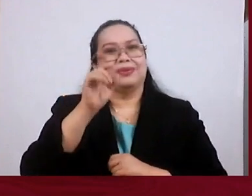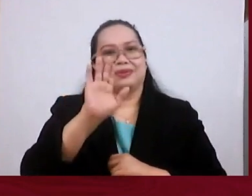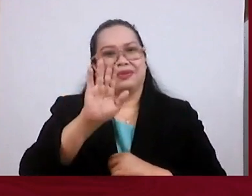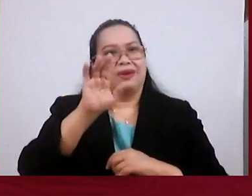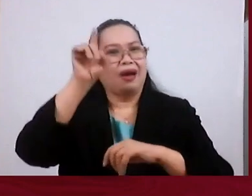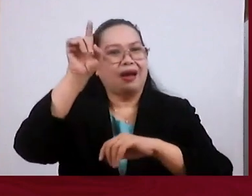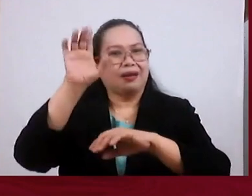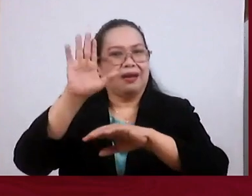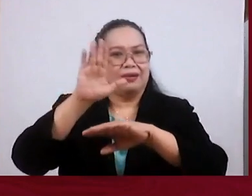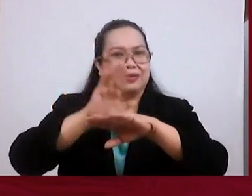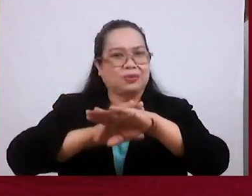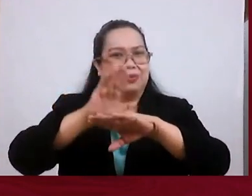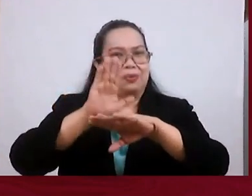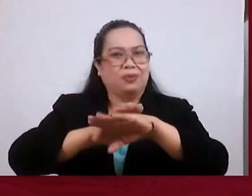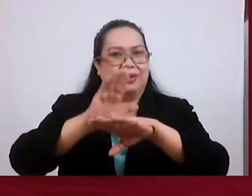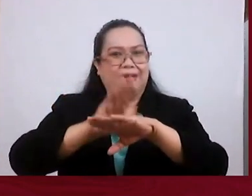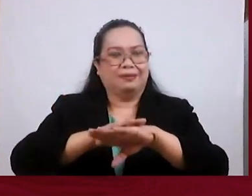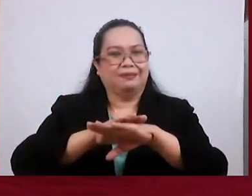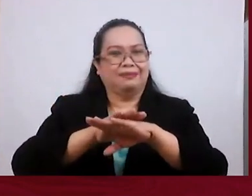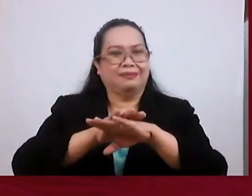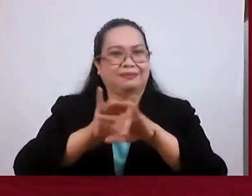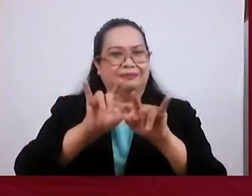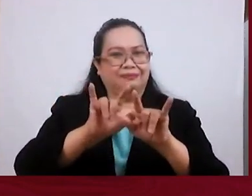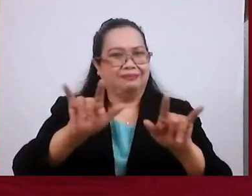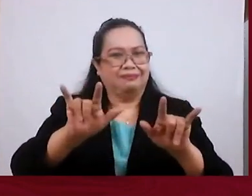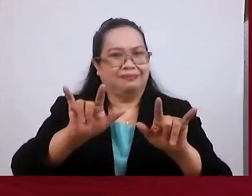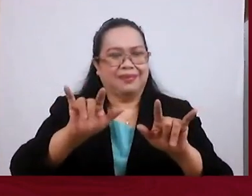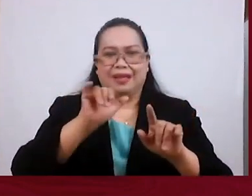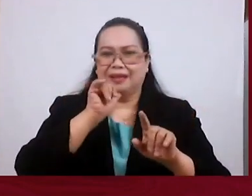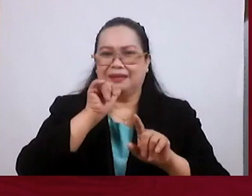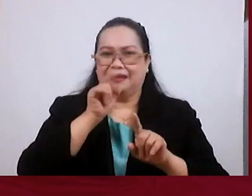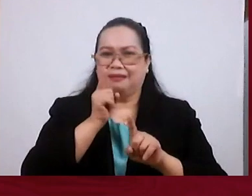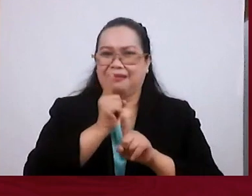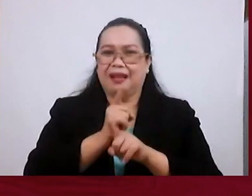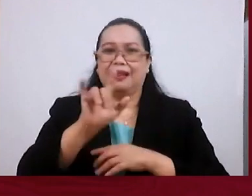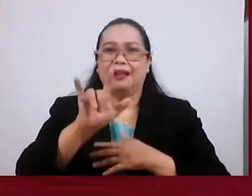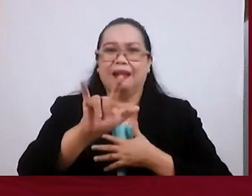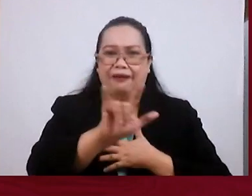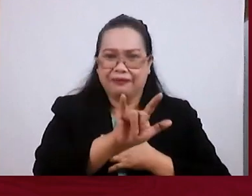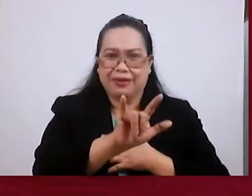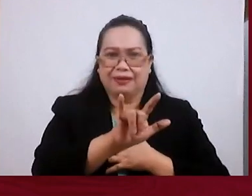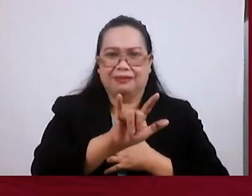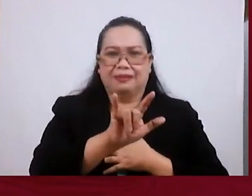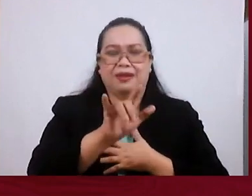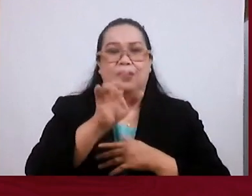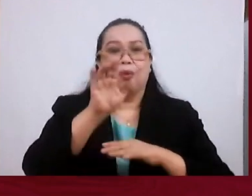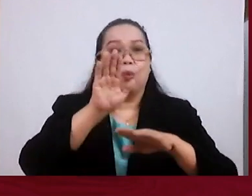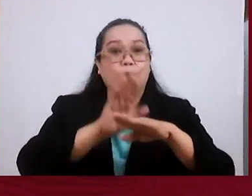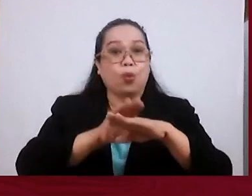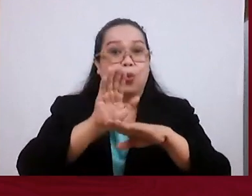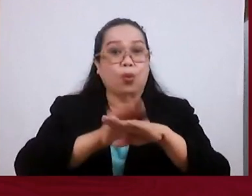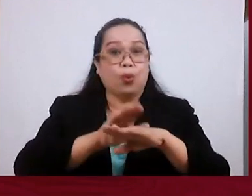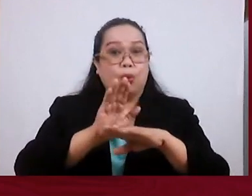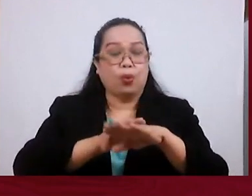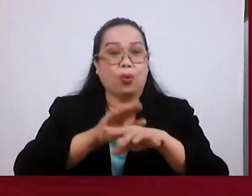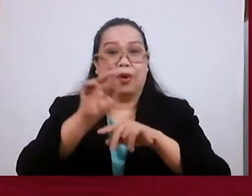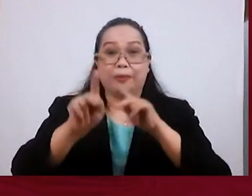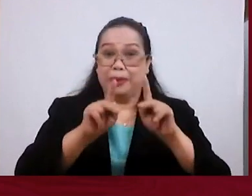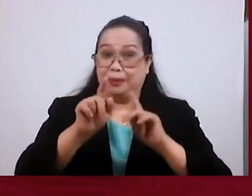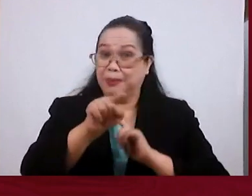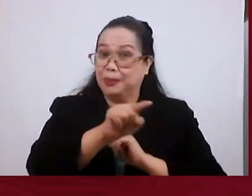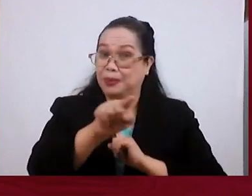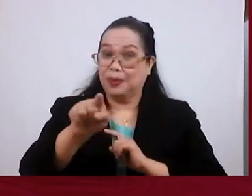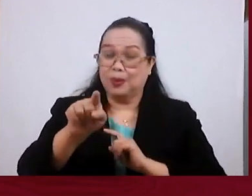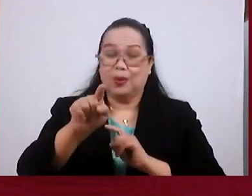he's warning them, lovingly, not self-righteously, but lovingly, he's warning people he loves